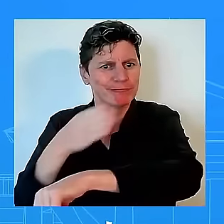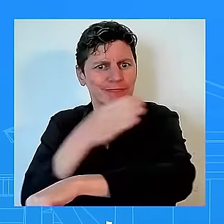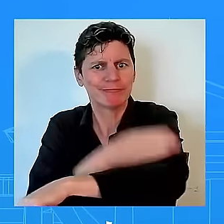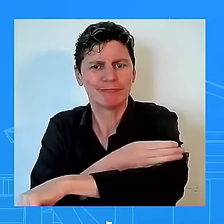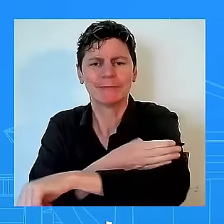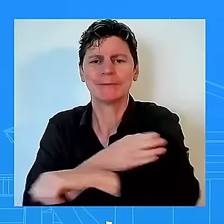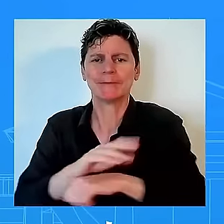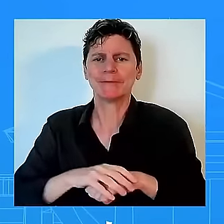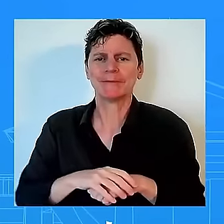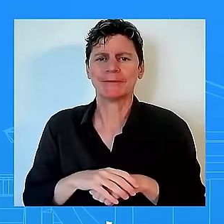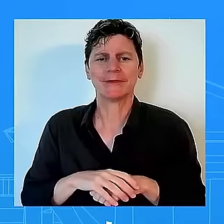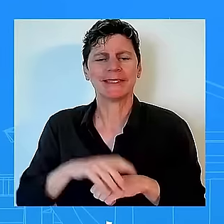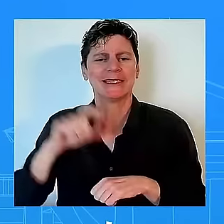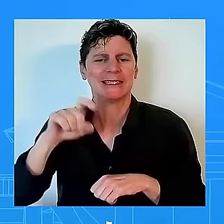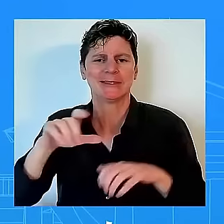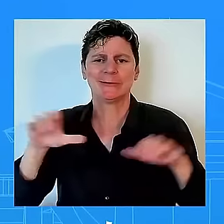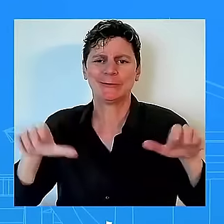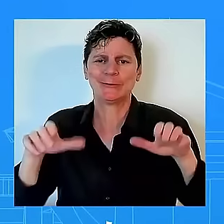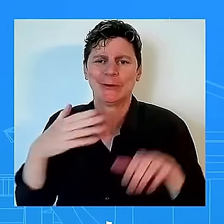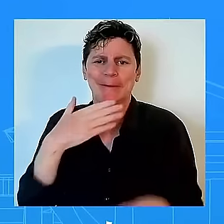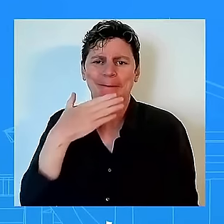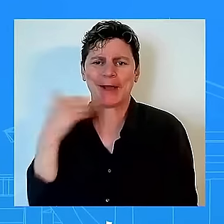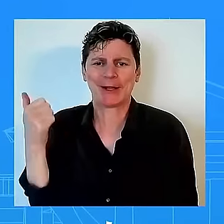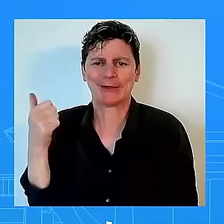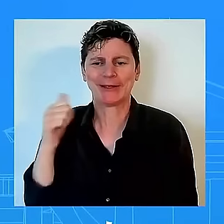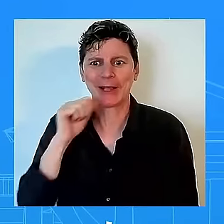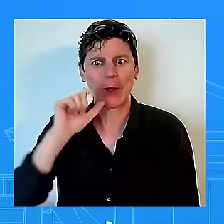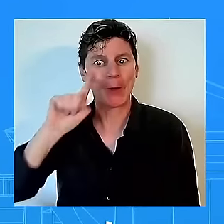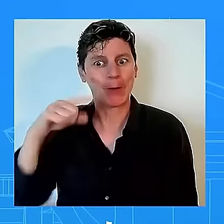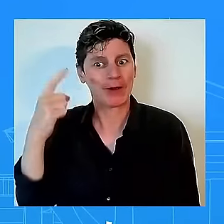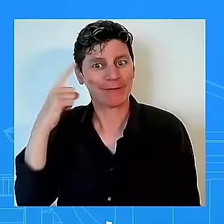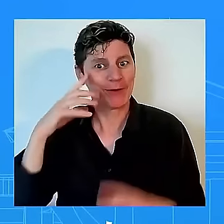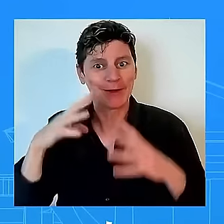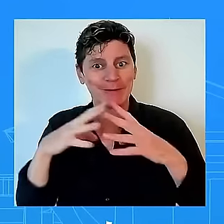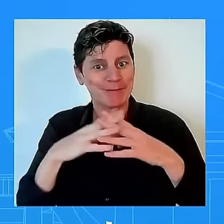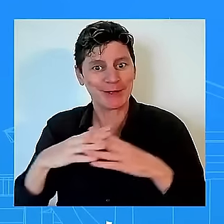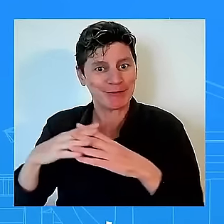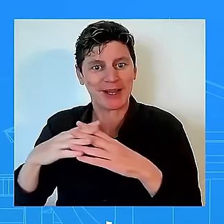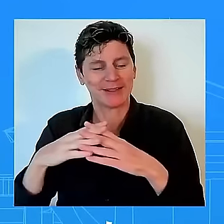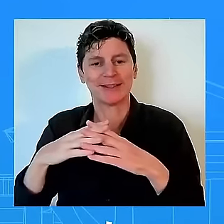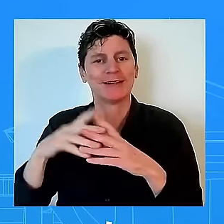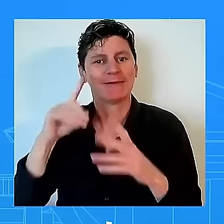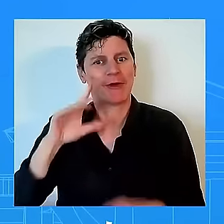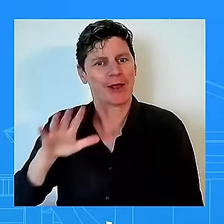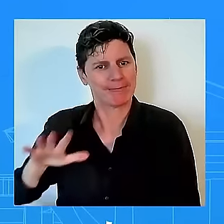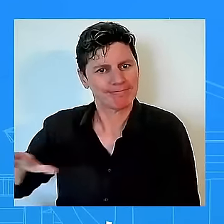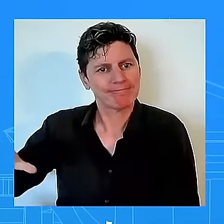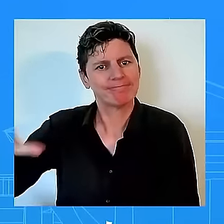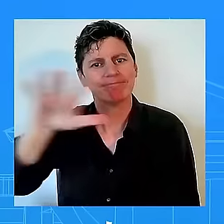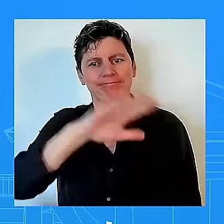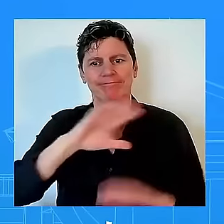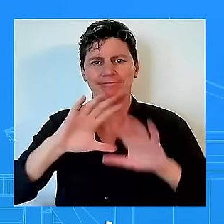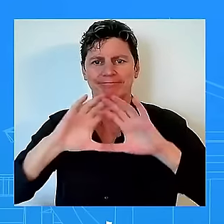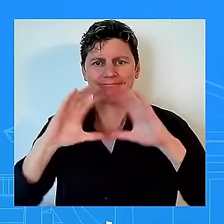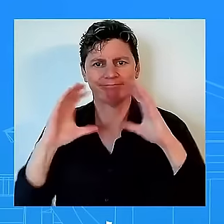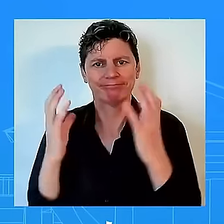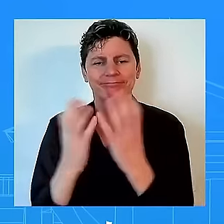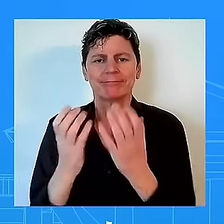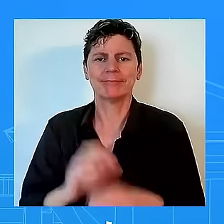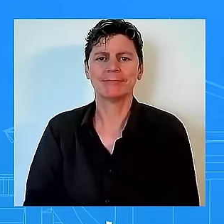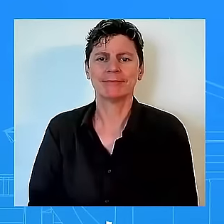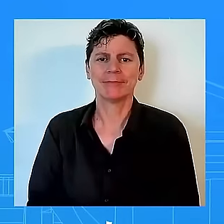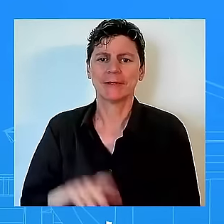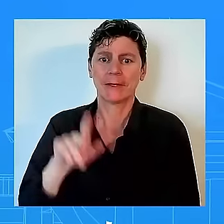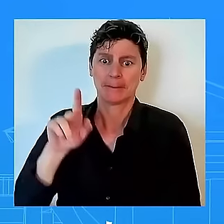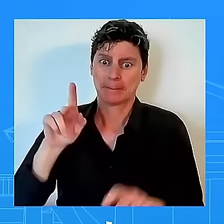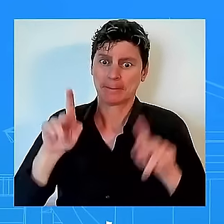American people but on behalf of this country people entrust in you to do just that entrust in you to